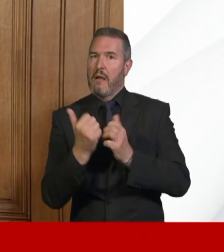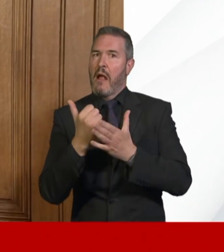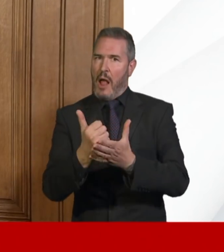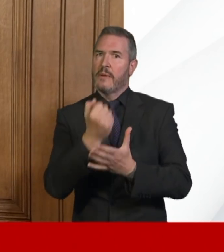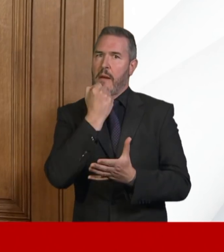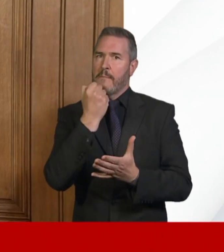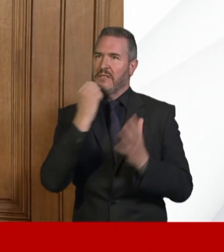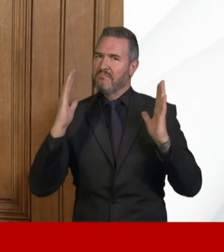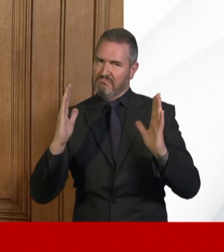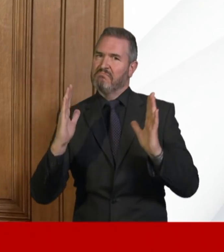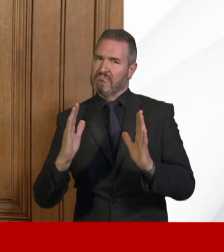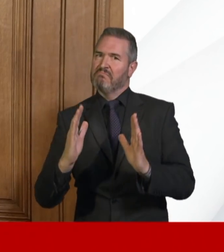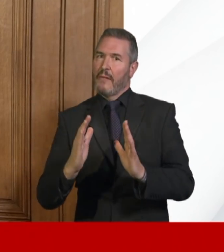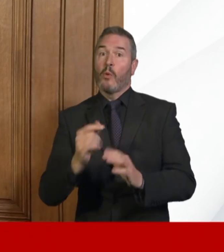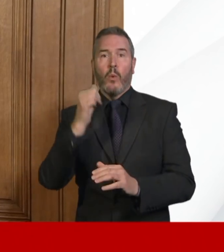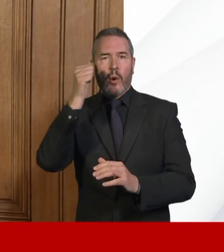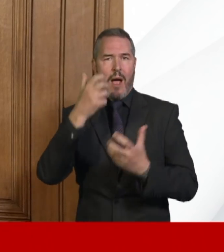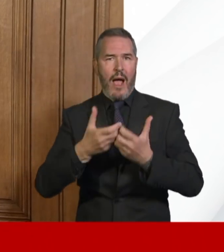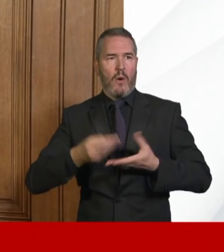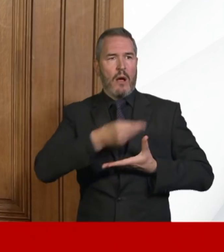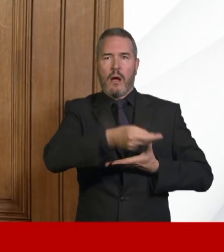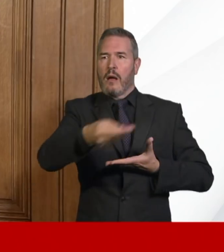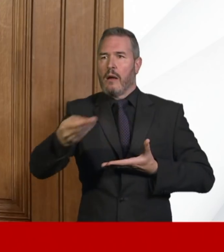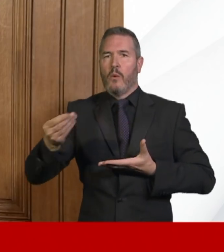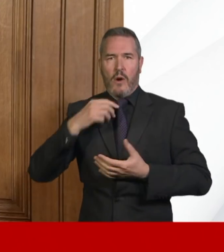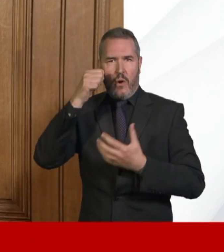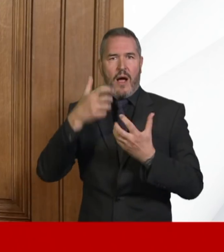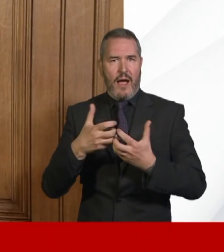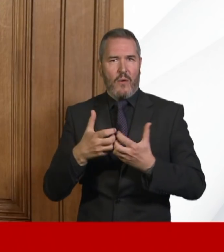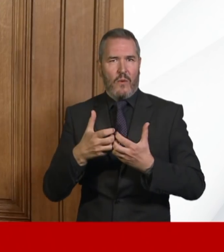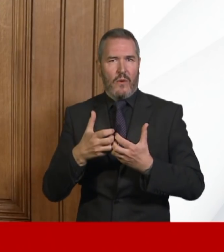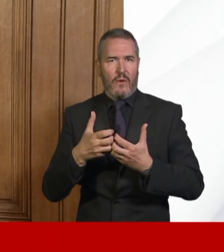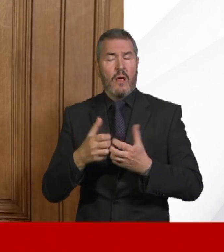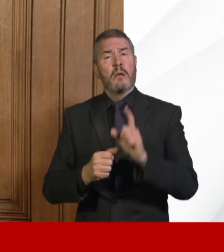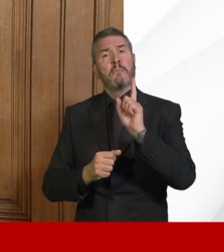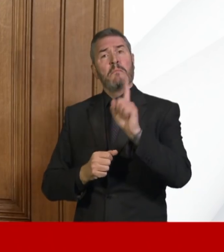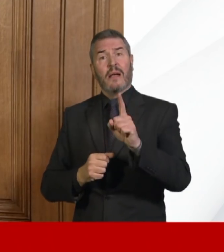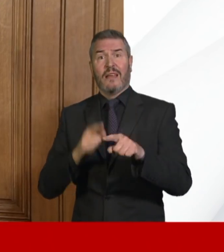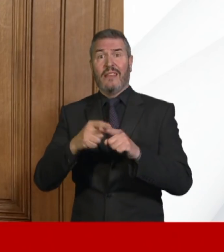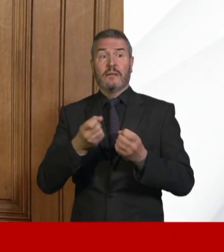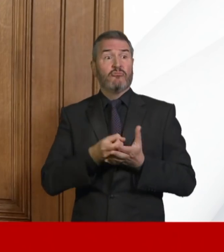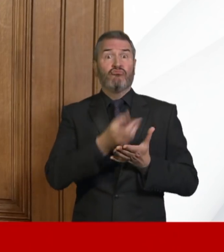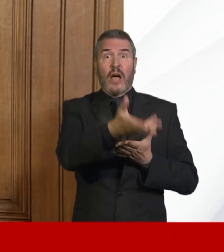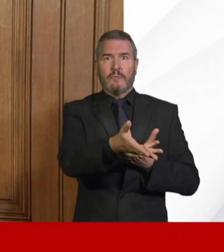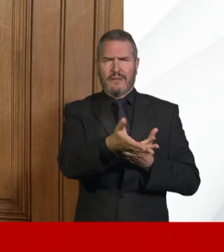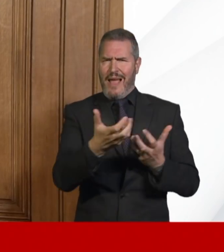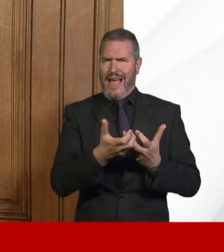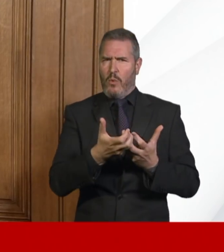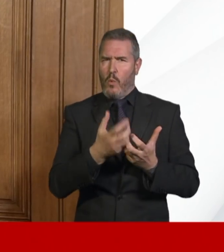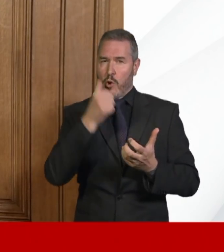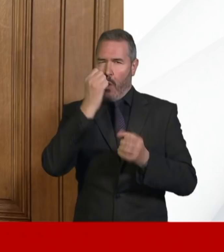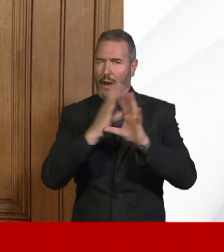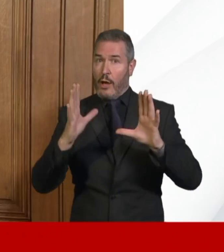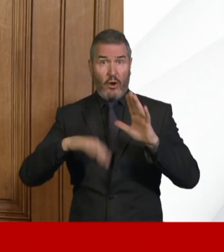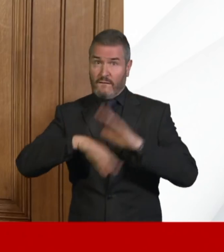how the disease transmits. As we get more information in due course about the pattern of transmission, then we will have